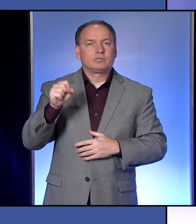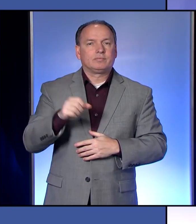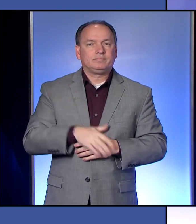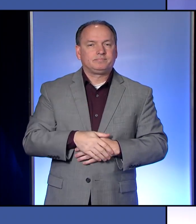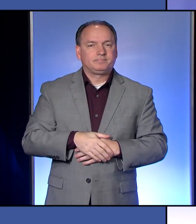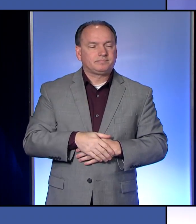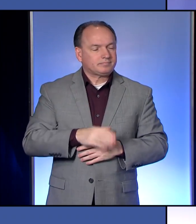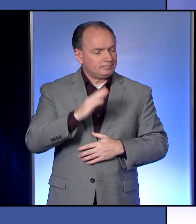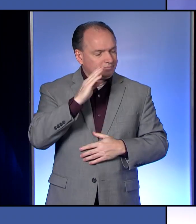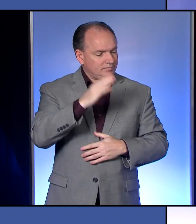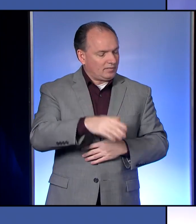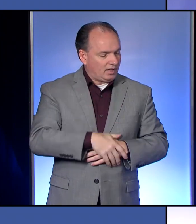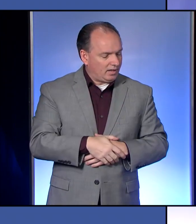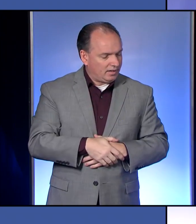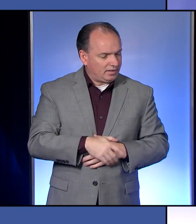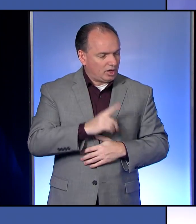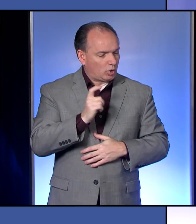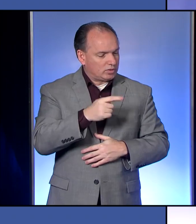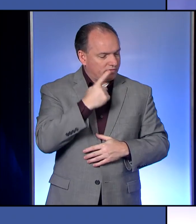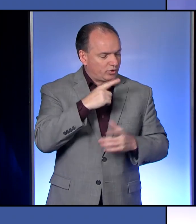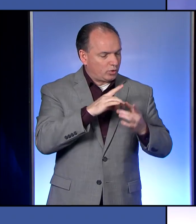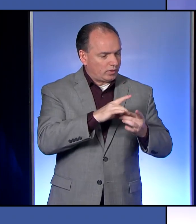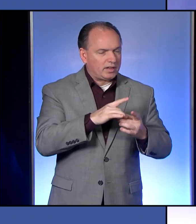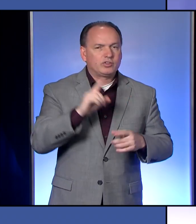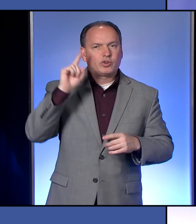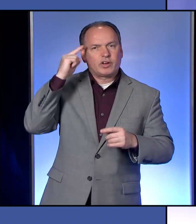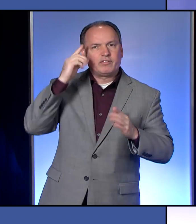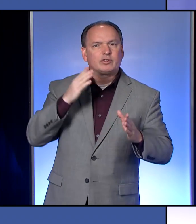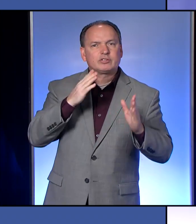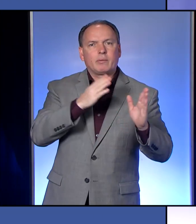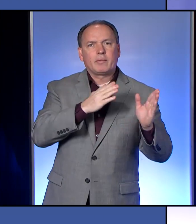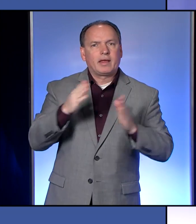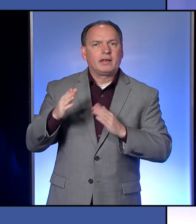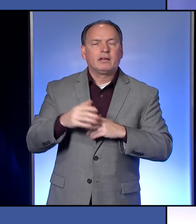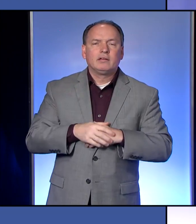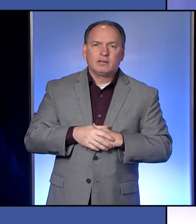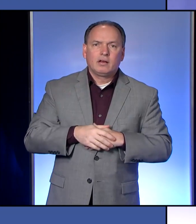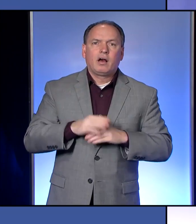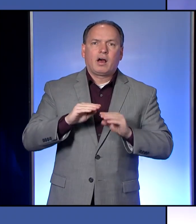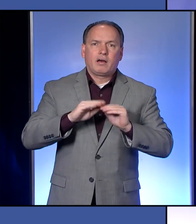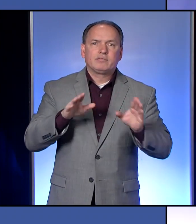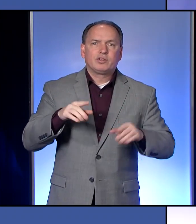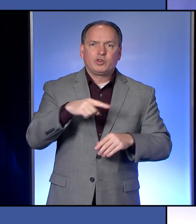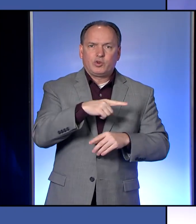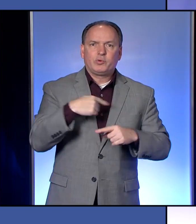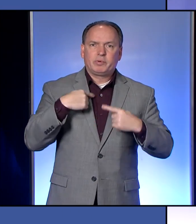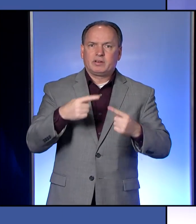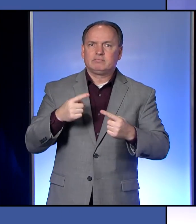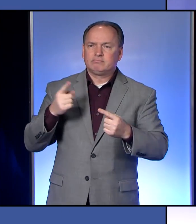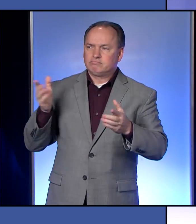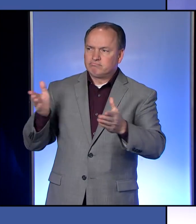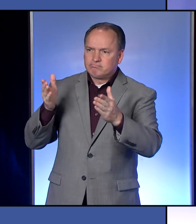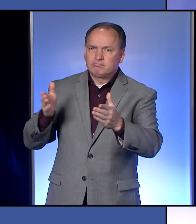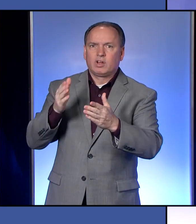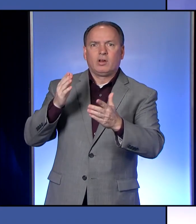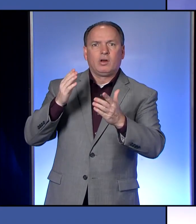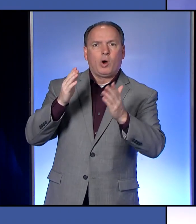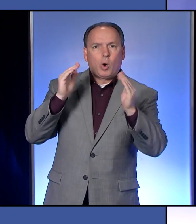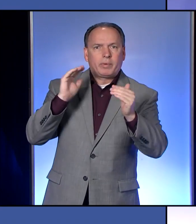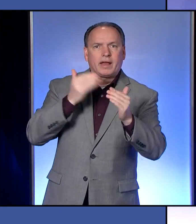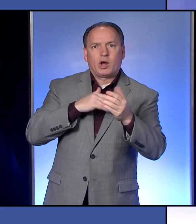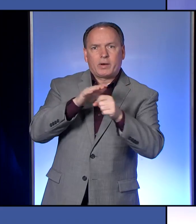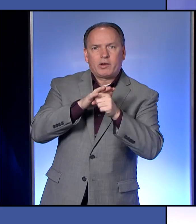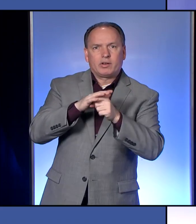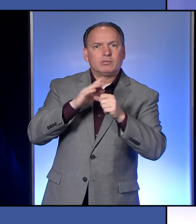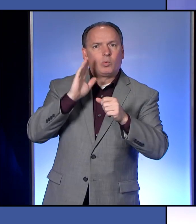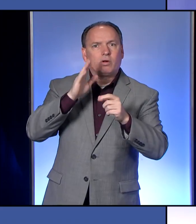Hi. Good afternoon. A question for you regarding the governor's plan. Although, obviously, you've been pushing for a while hoping that that our area could be one